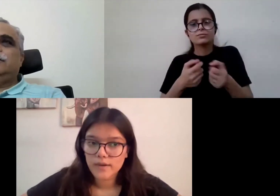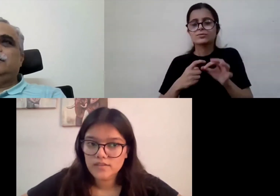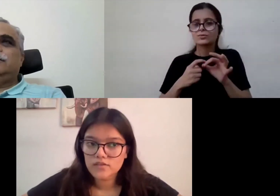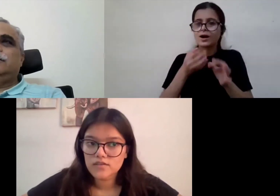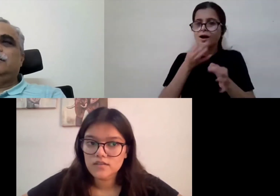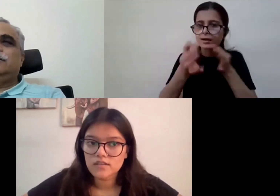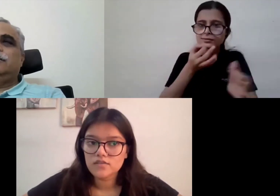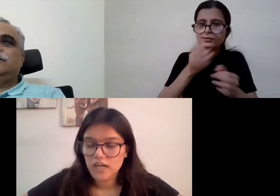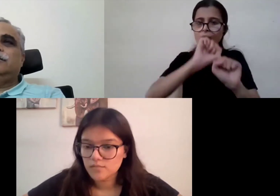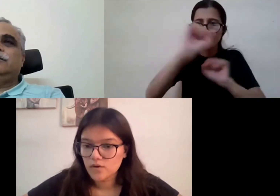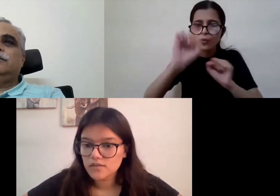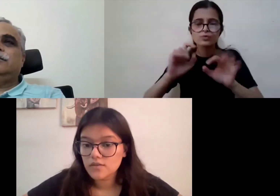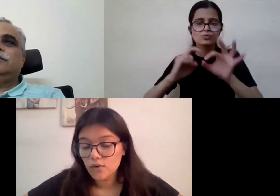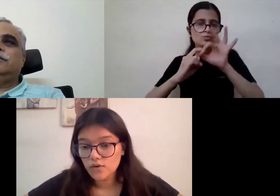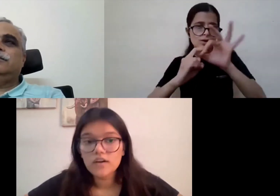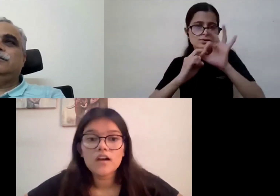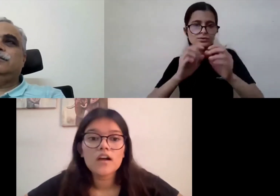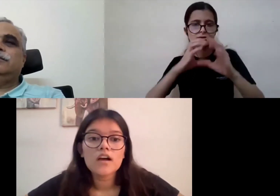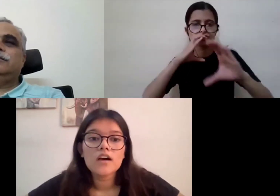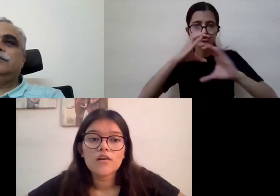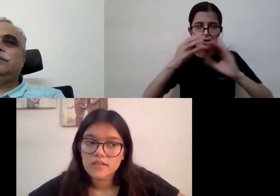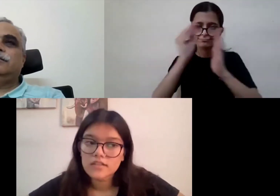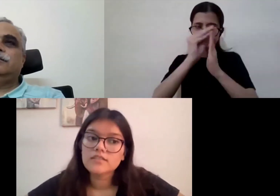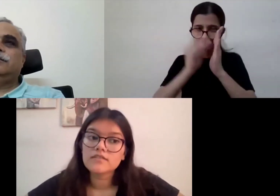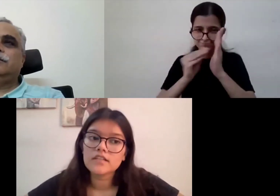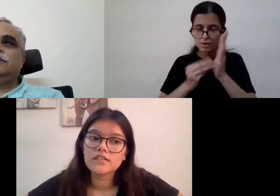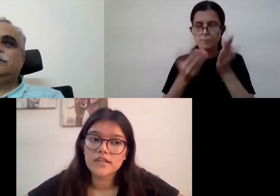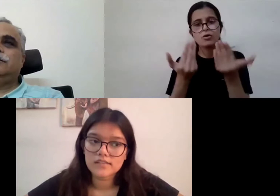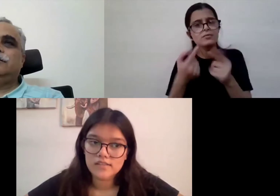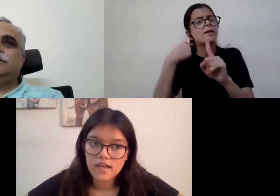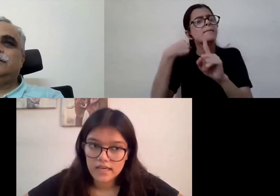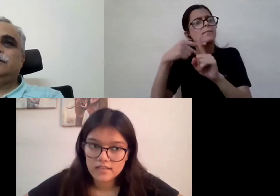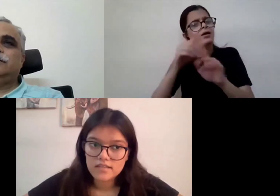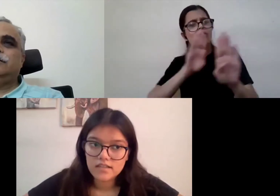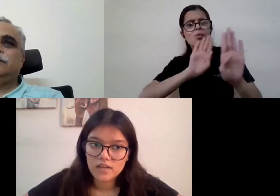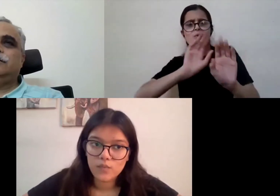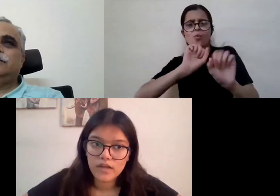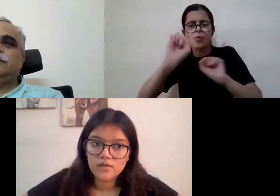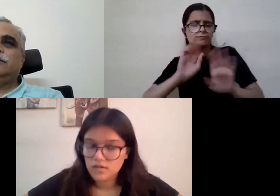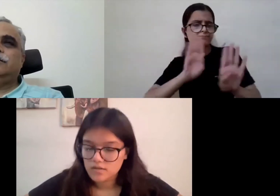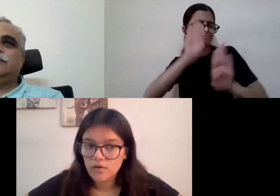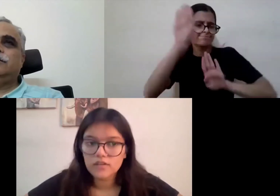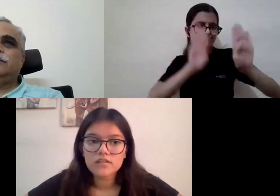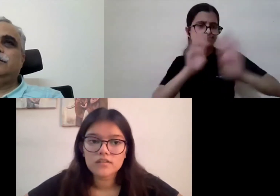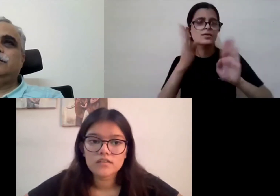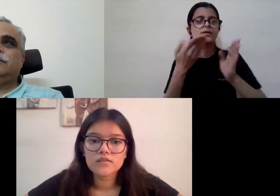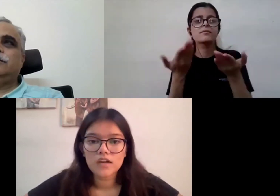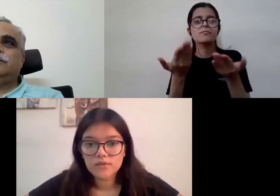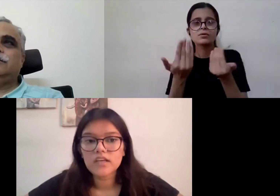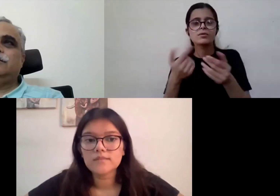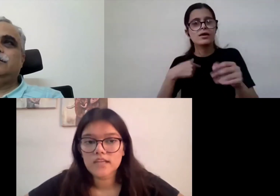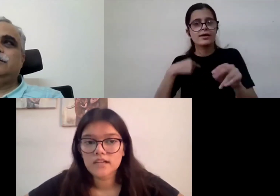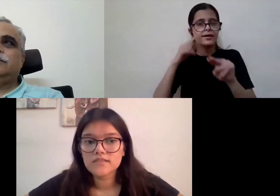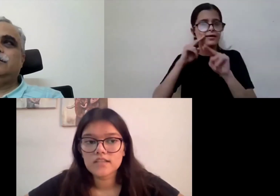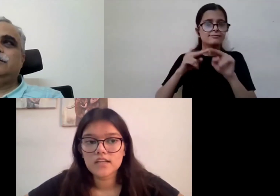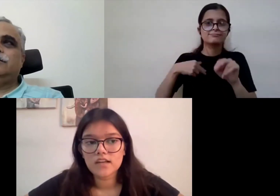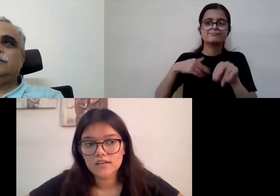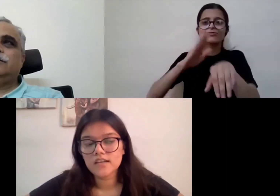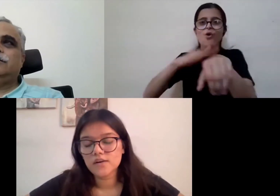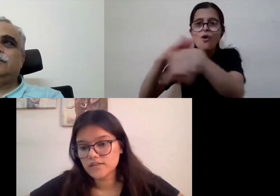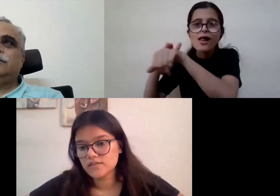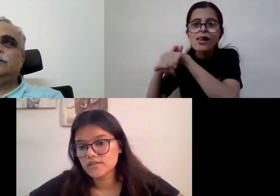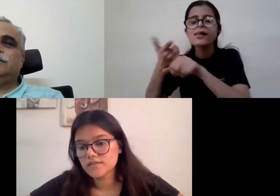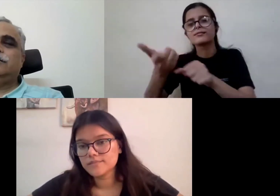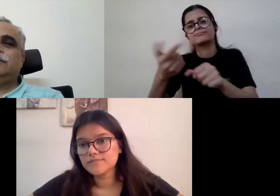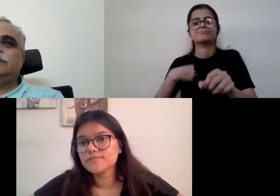place their questions in the chat box or alternatively raise their hand and when called upon to unmute themselves and